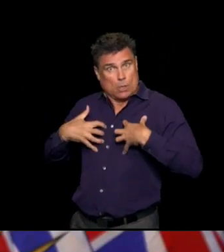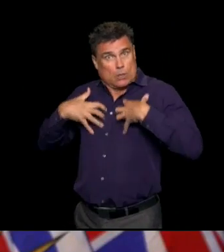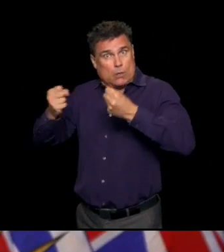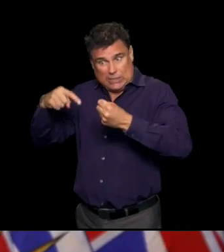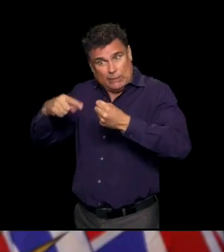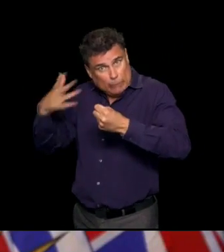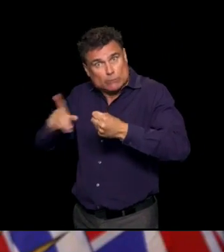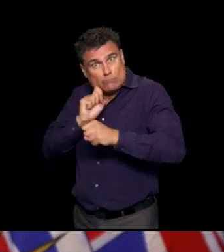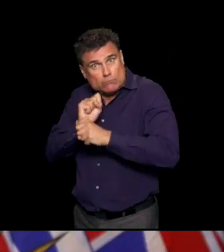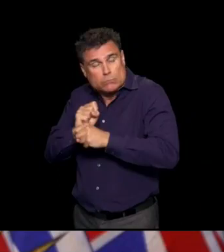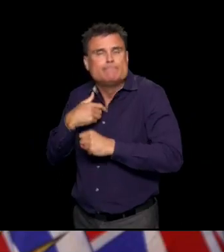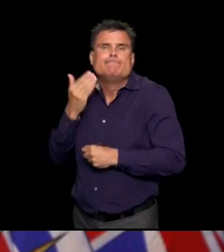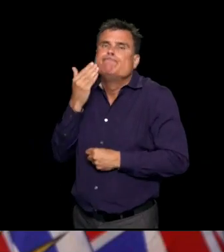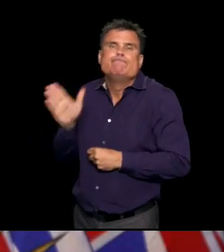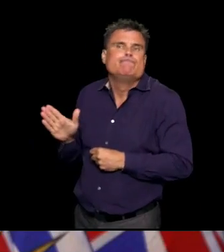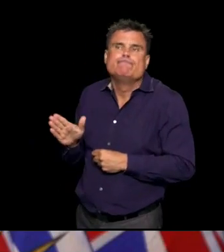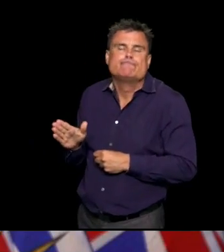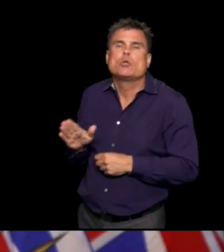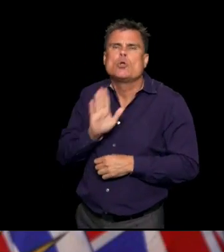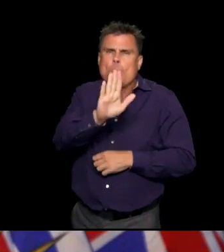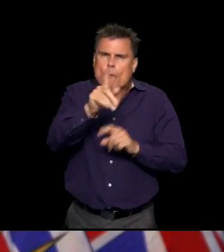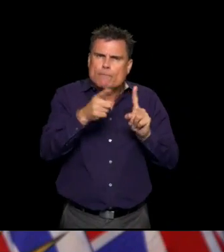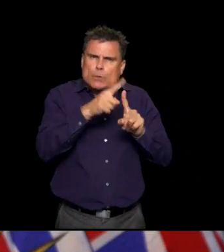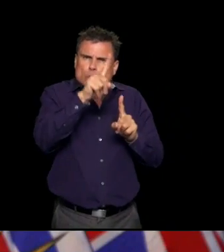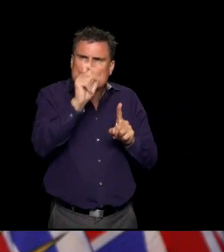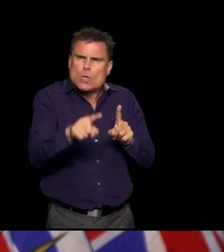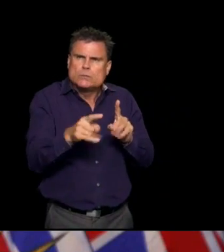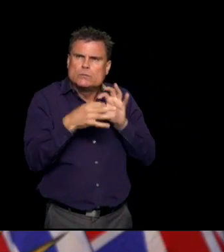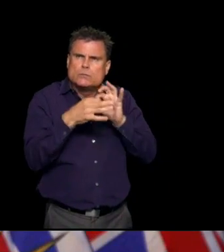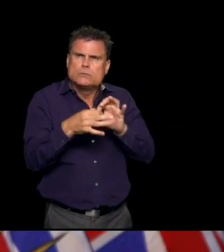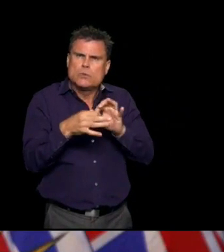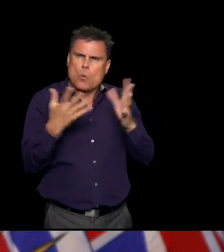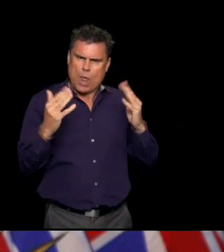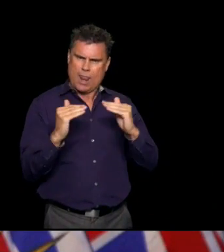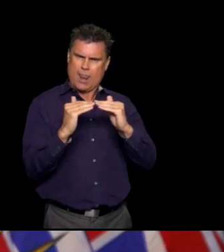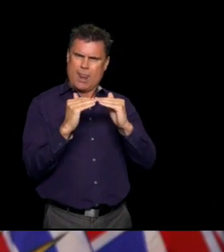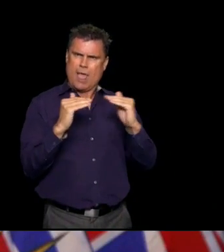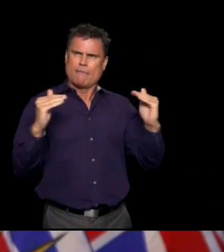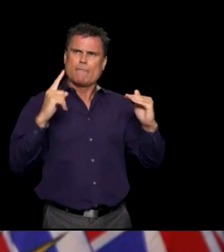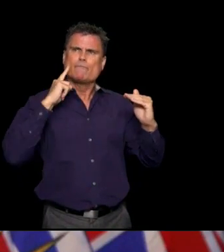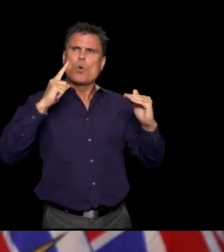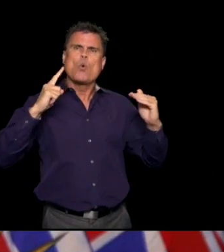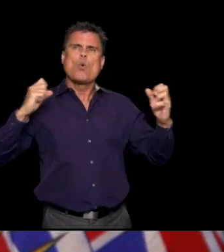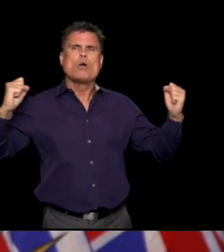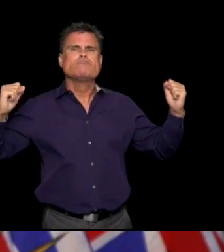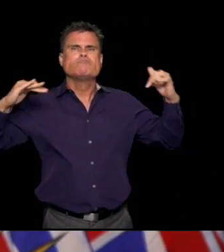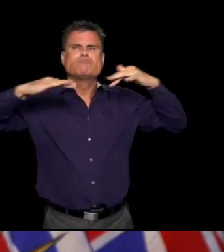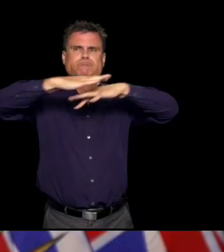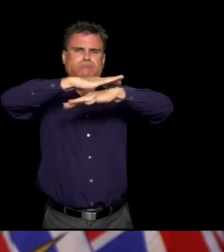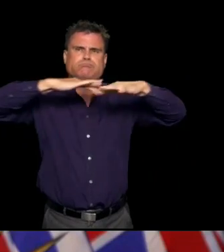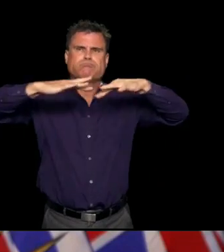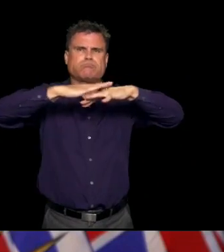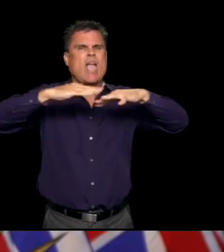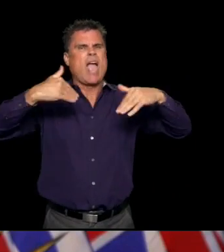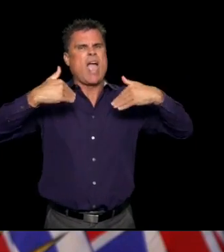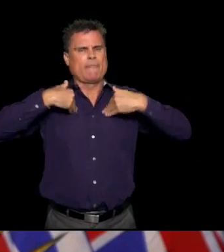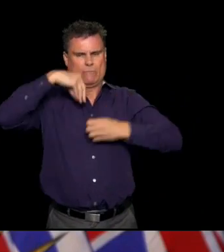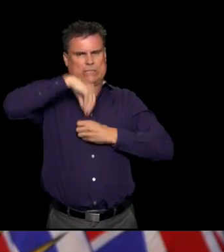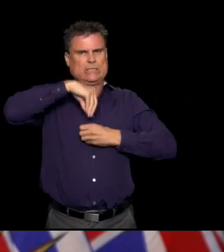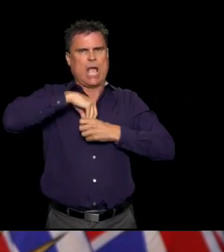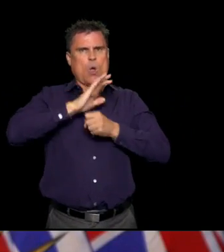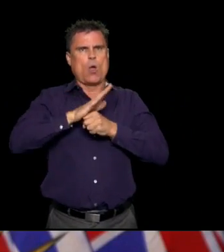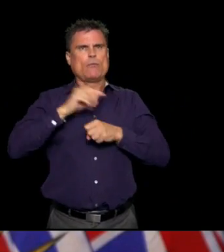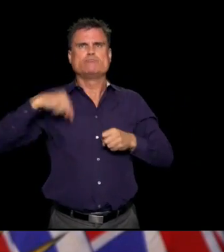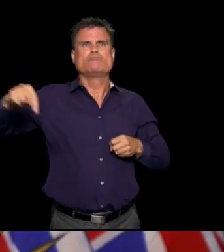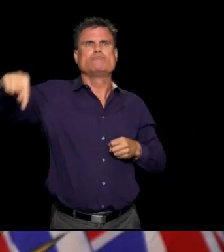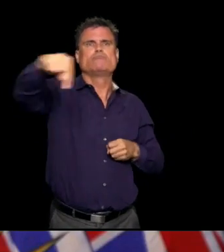have been. And the first question was around the level of immunity in the province. So one of the things that we have done to